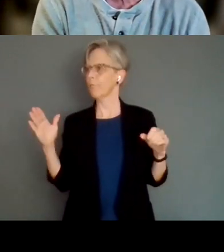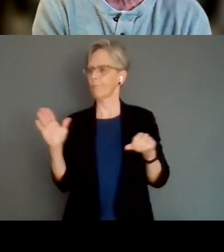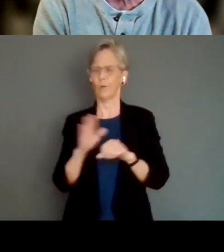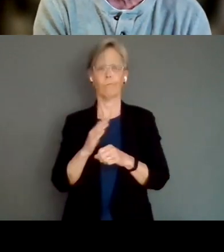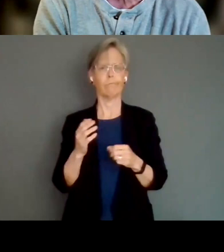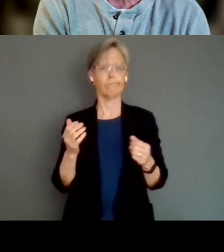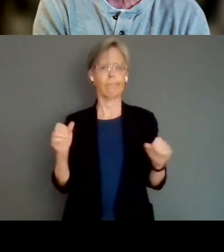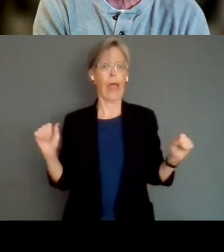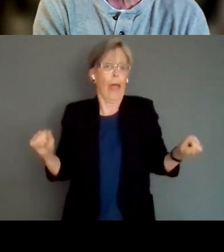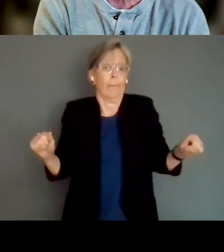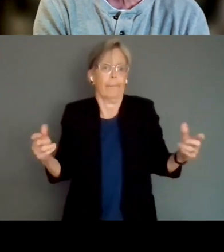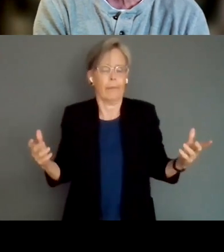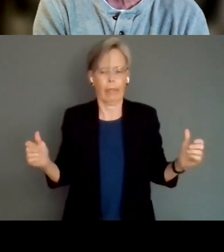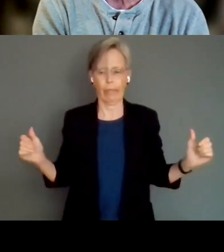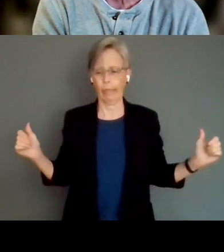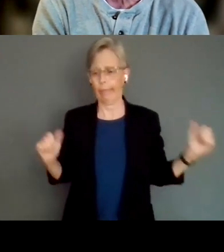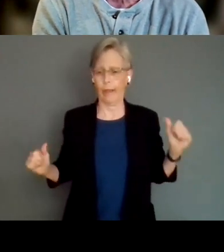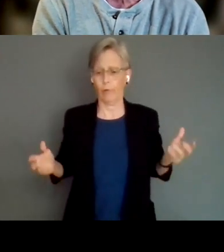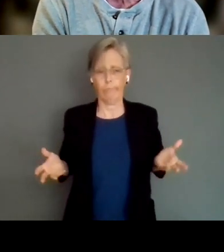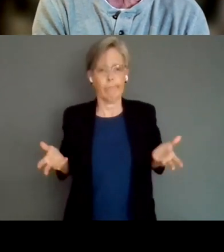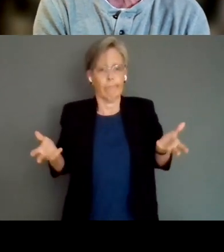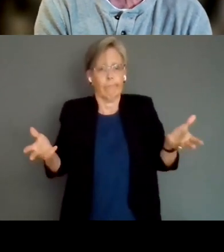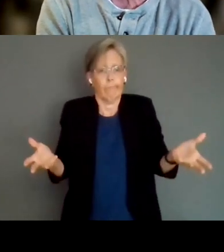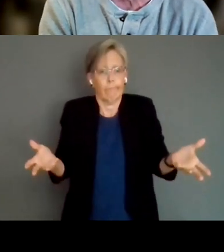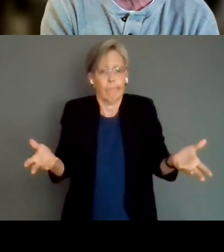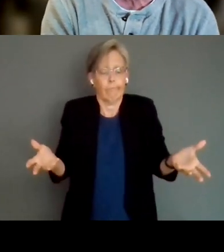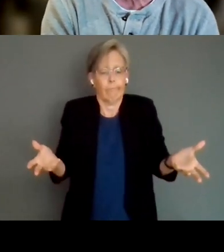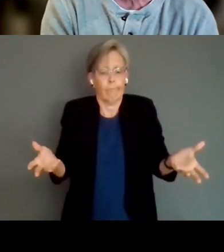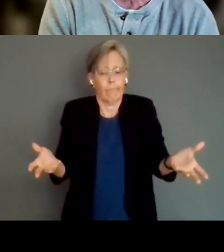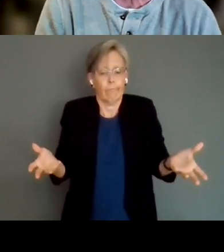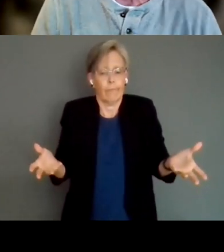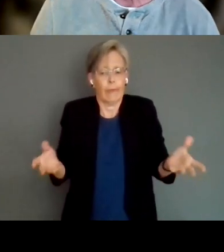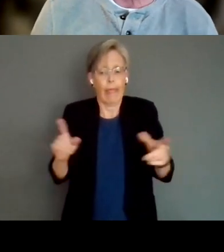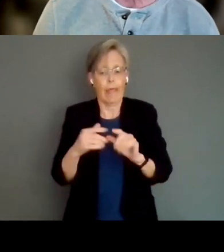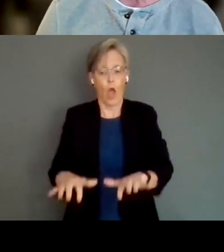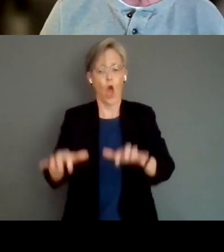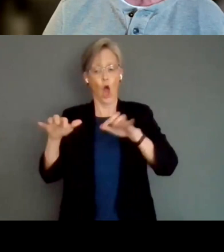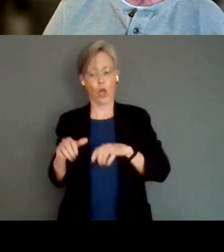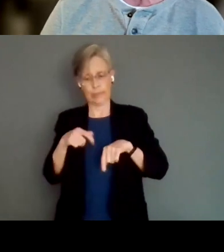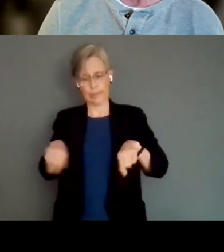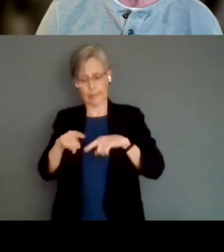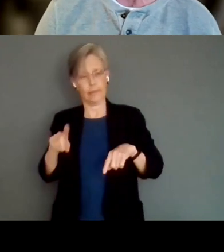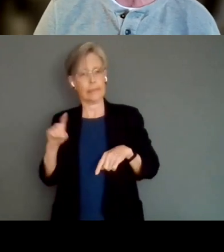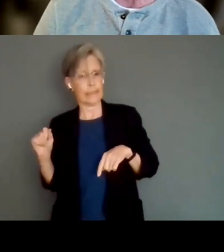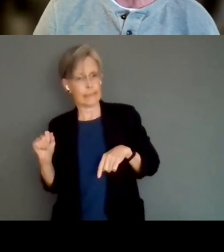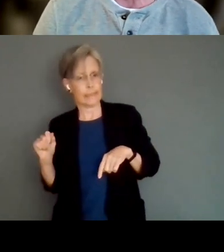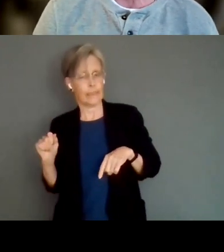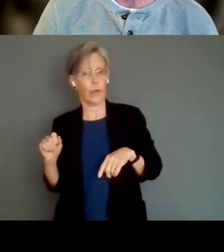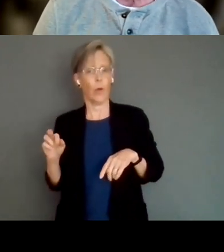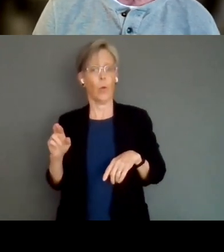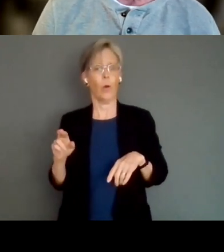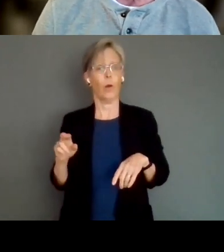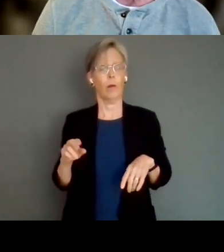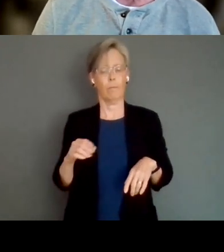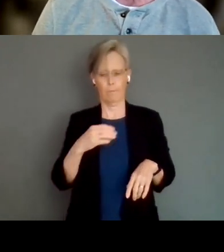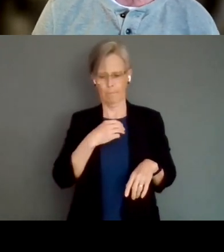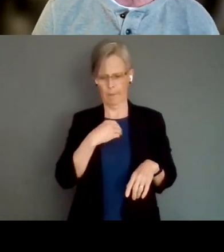presenting that to a disabled audience or members of a disabled audience. And I always think